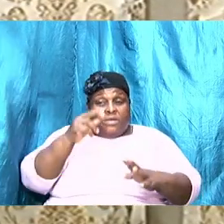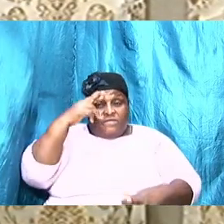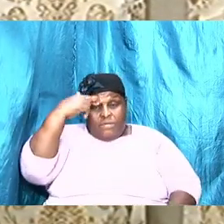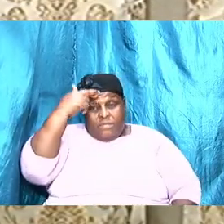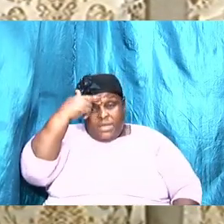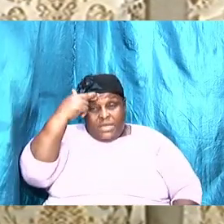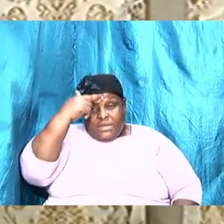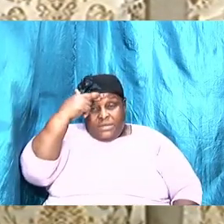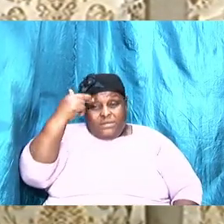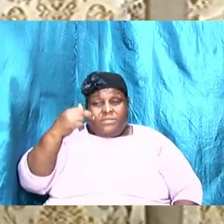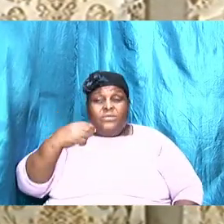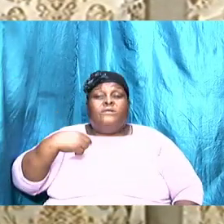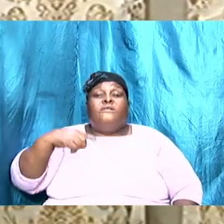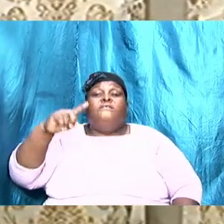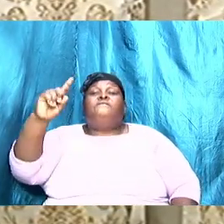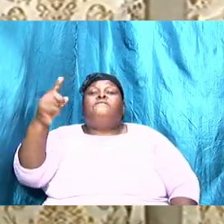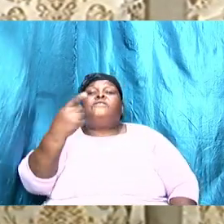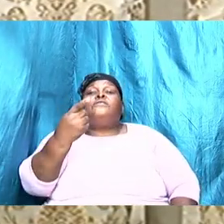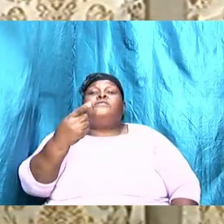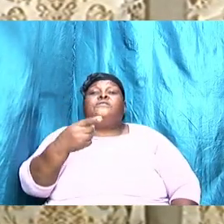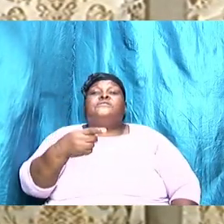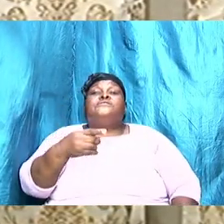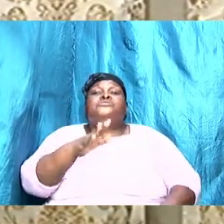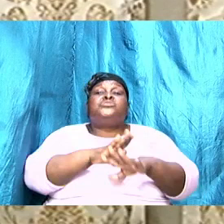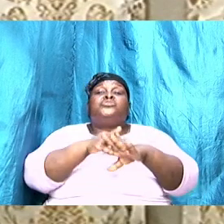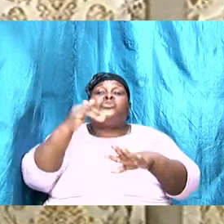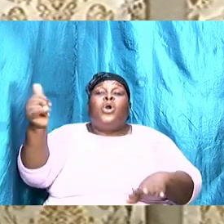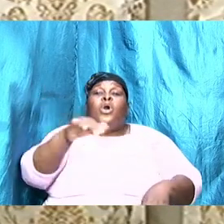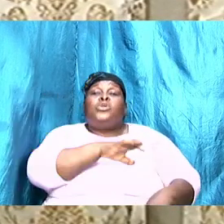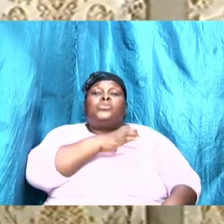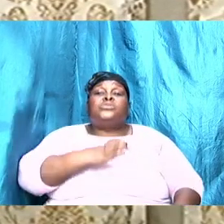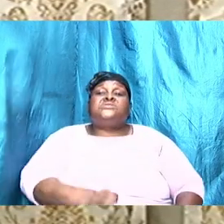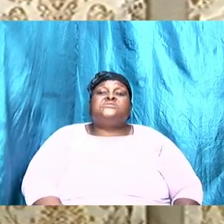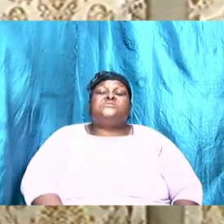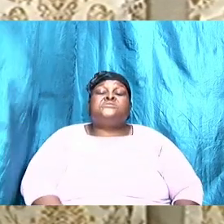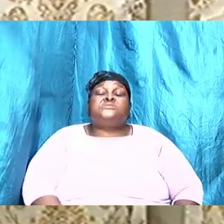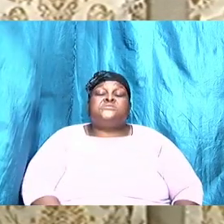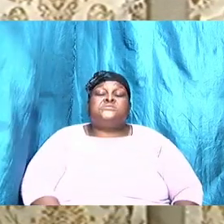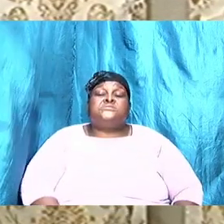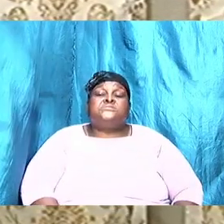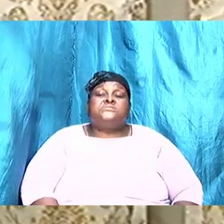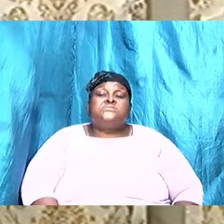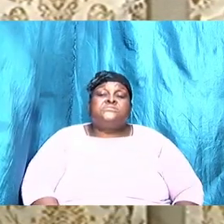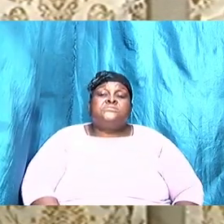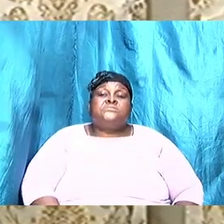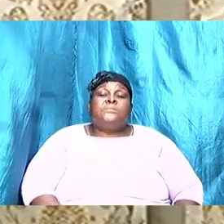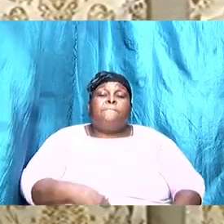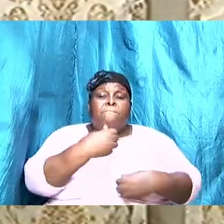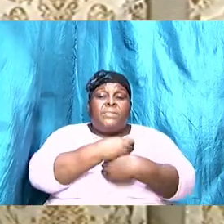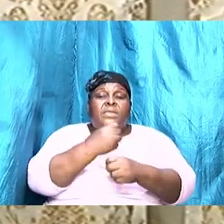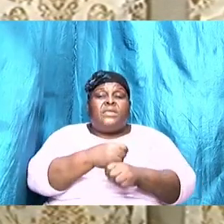we are first Christians. Let the Christian principle